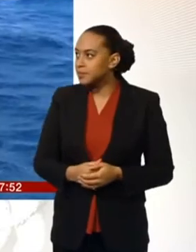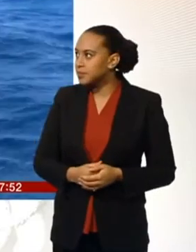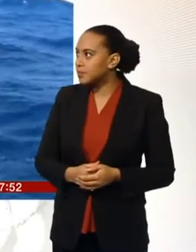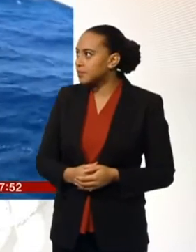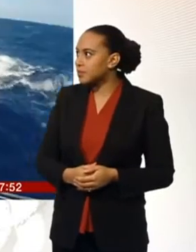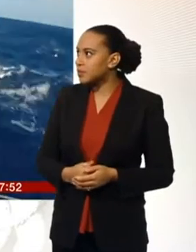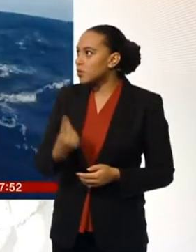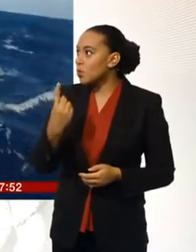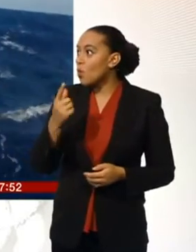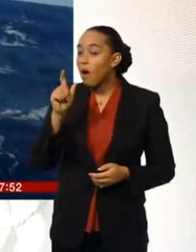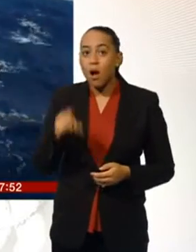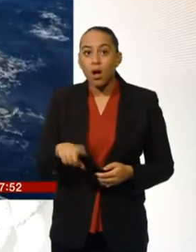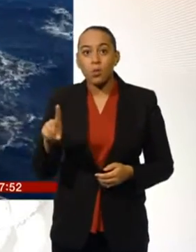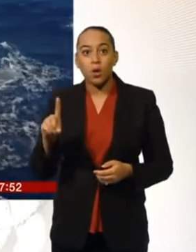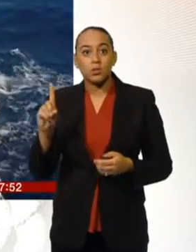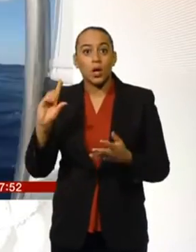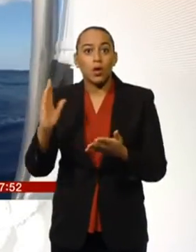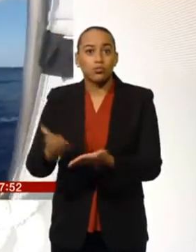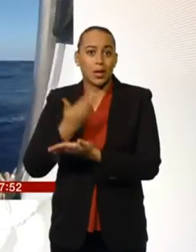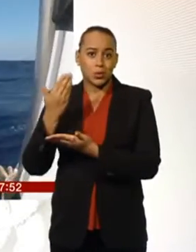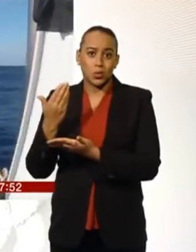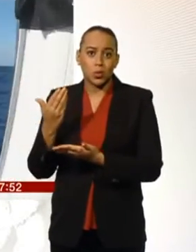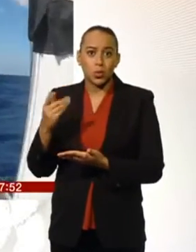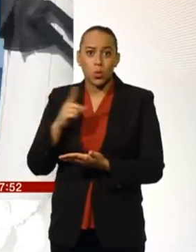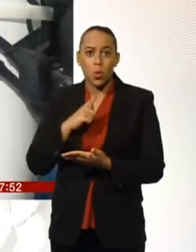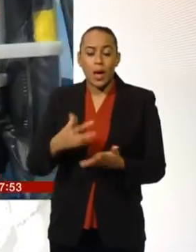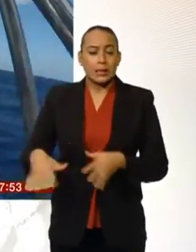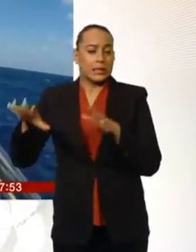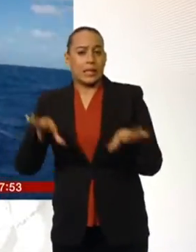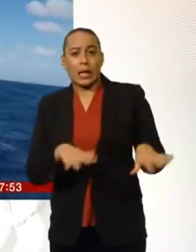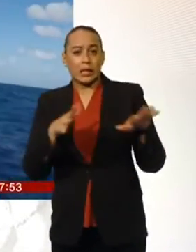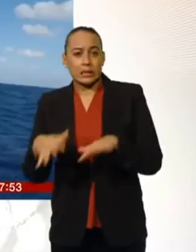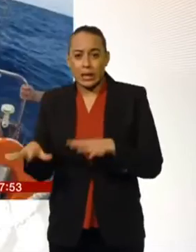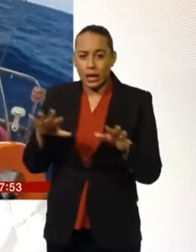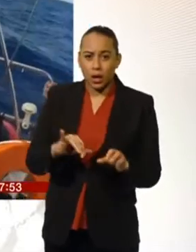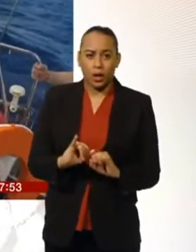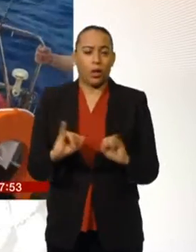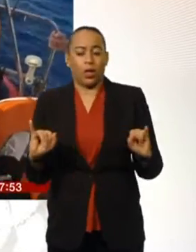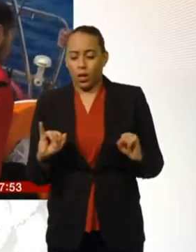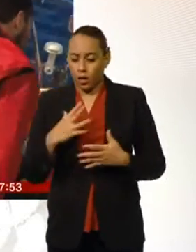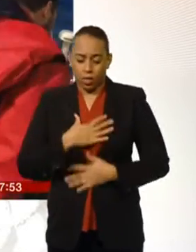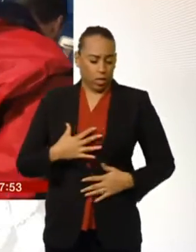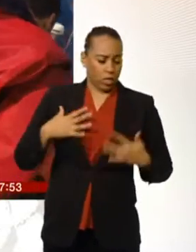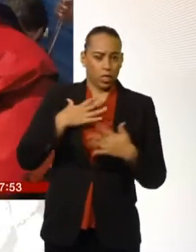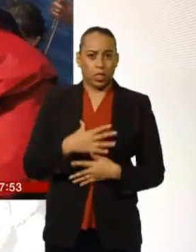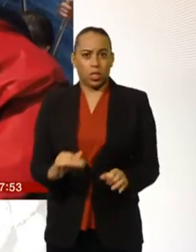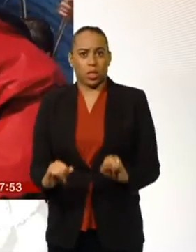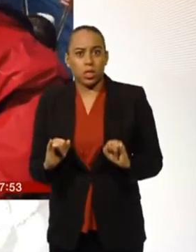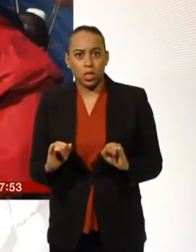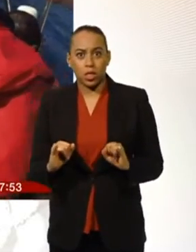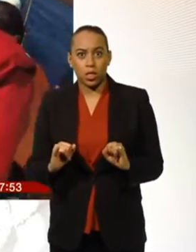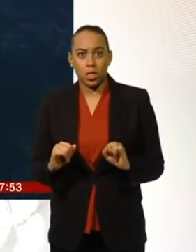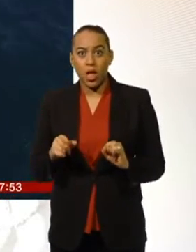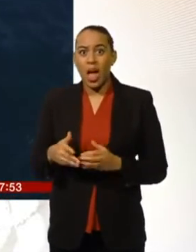One competitor has had to be rescued so severe was his seasickness. And that, by the way, was on a